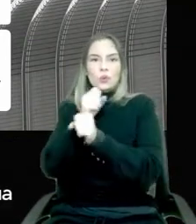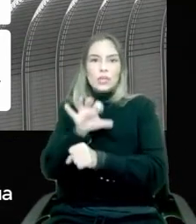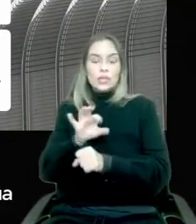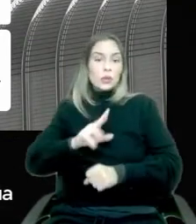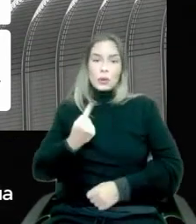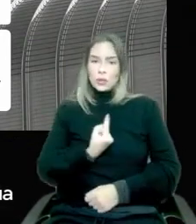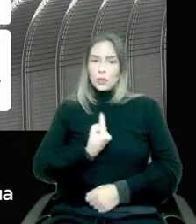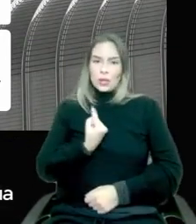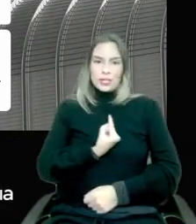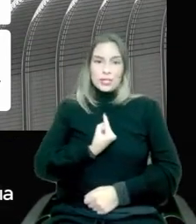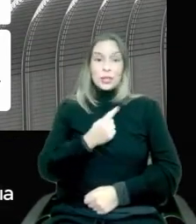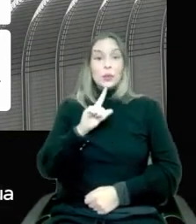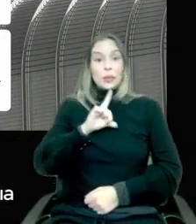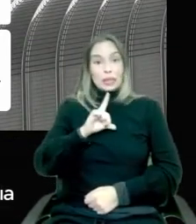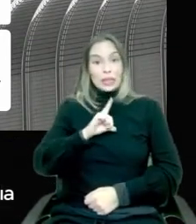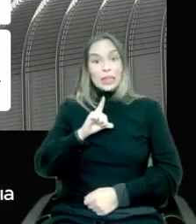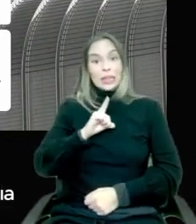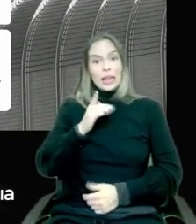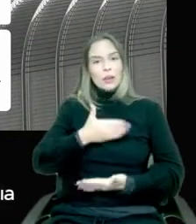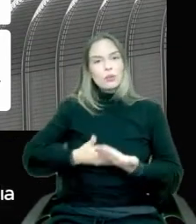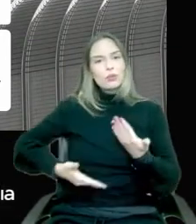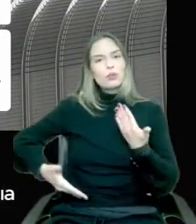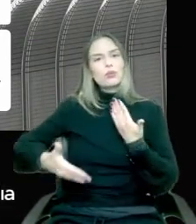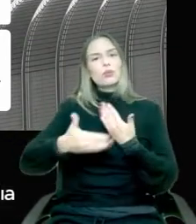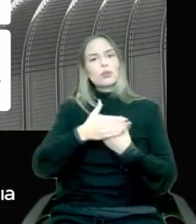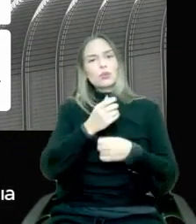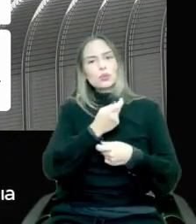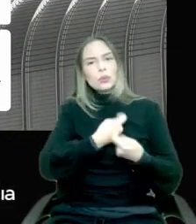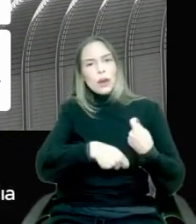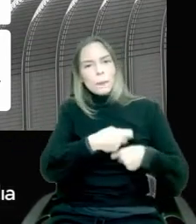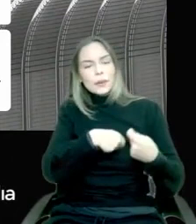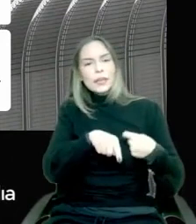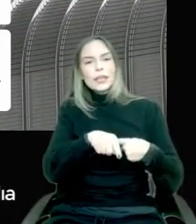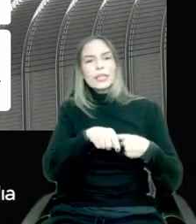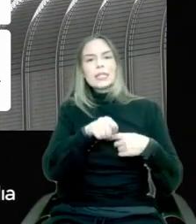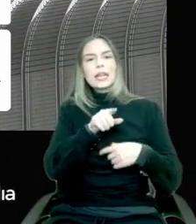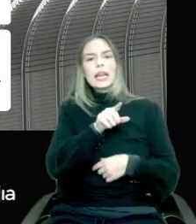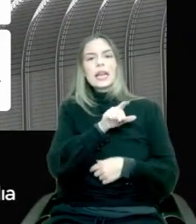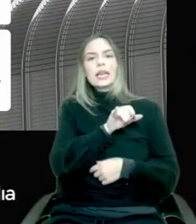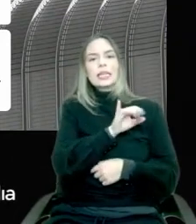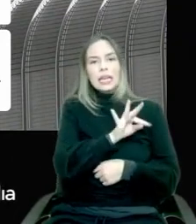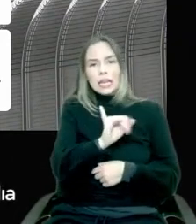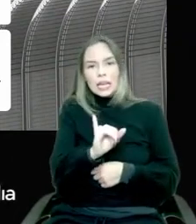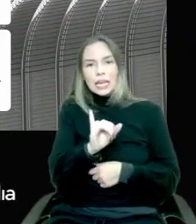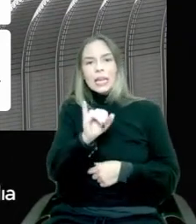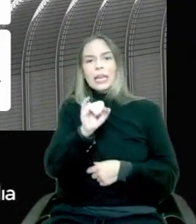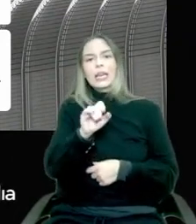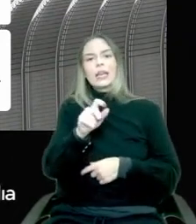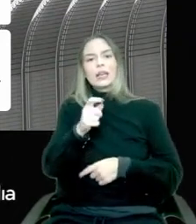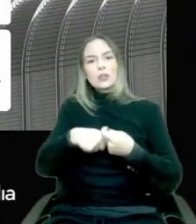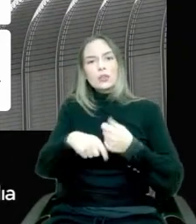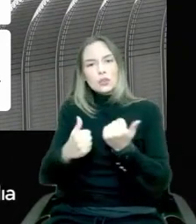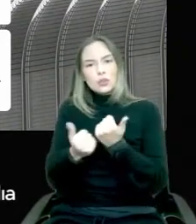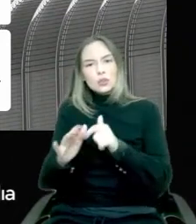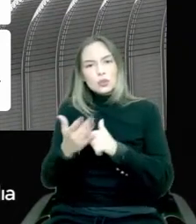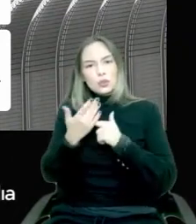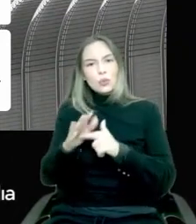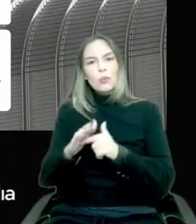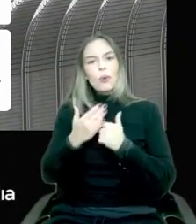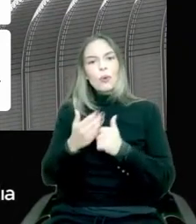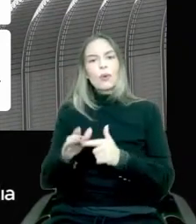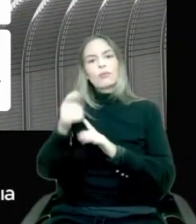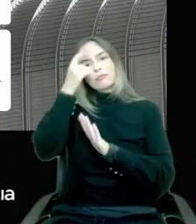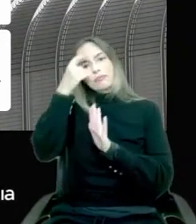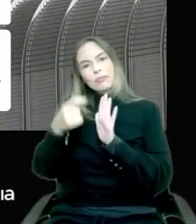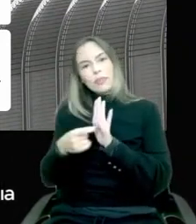the whole business, IT, technology together to capture innovative use cases associated with that. And how do you